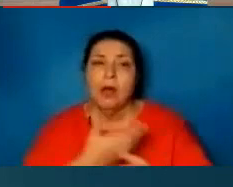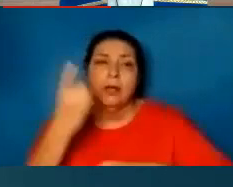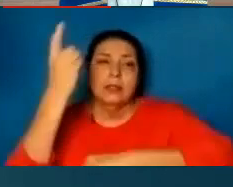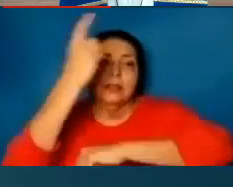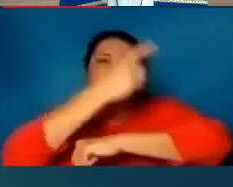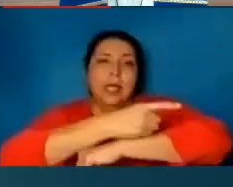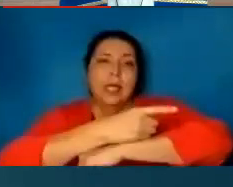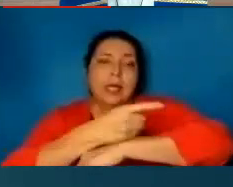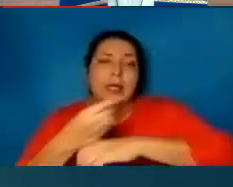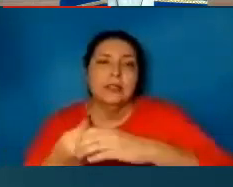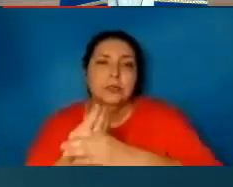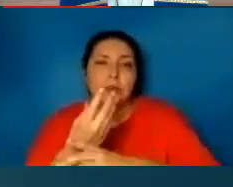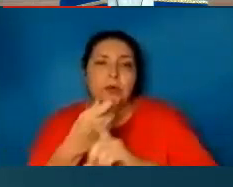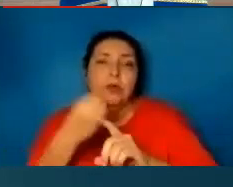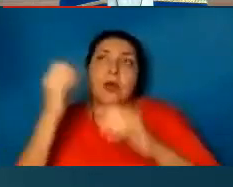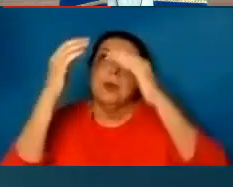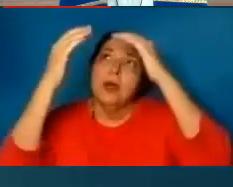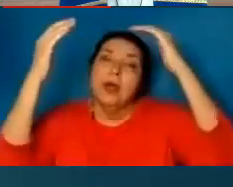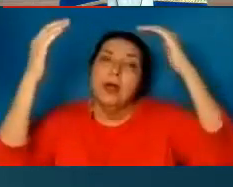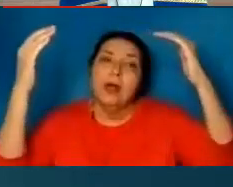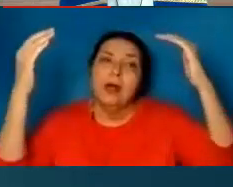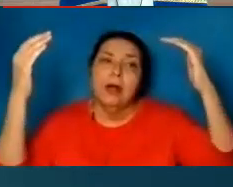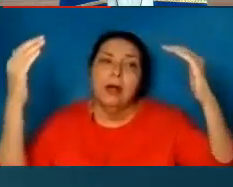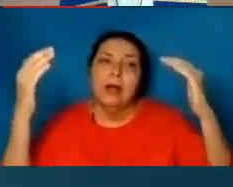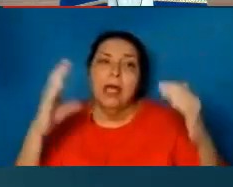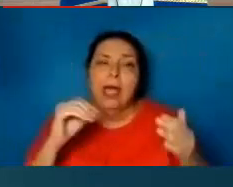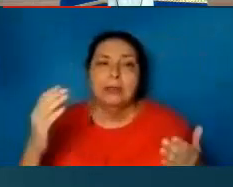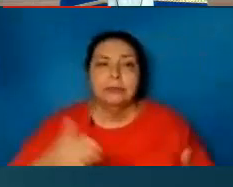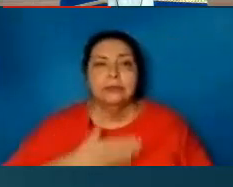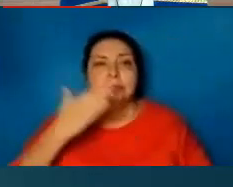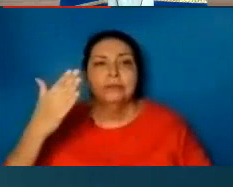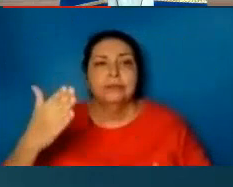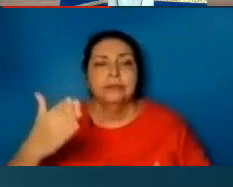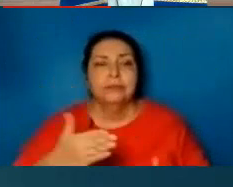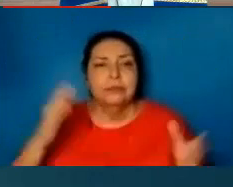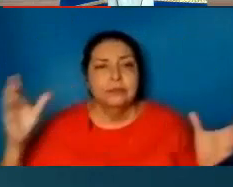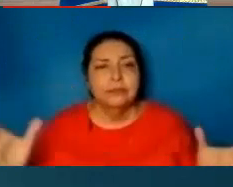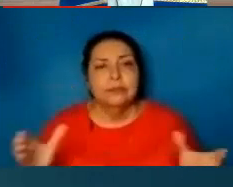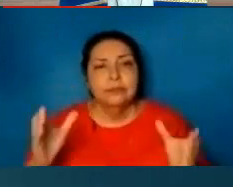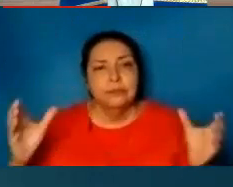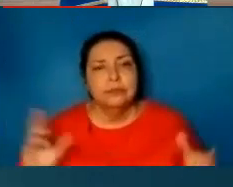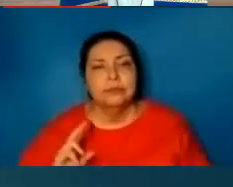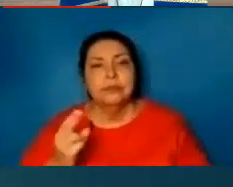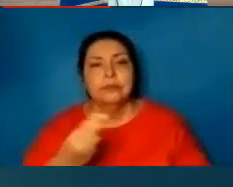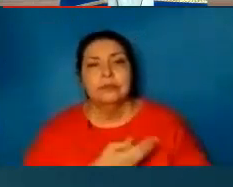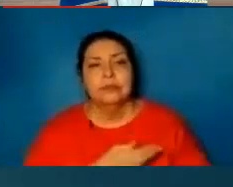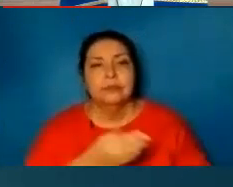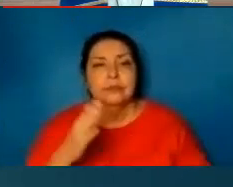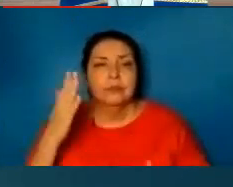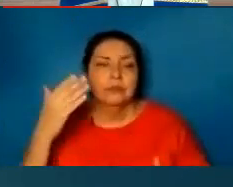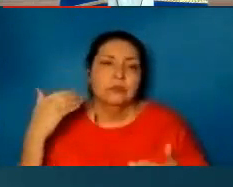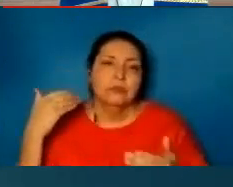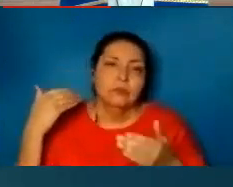thingsones come, and all all the And the rest of the